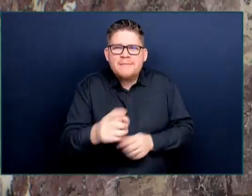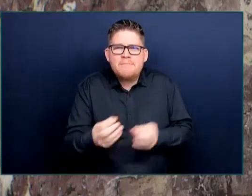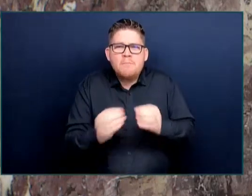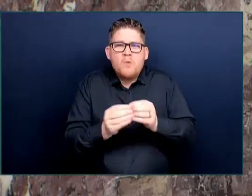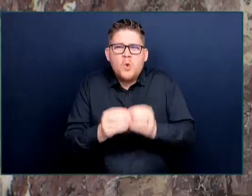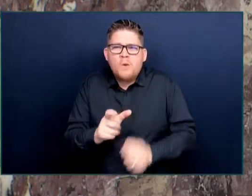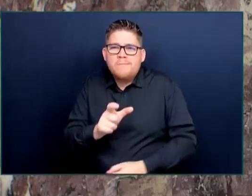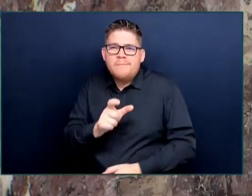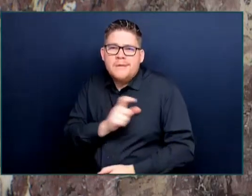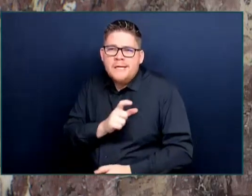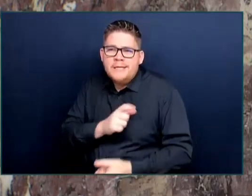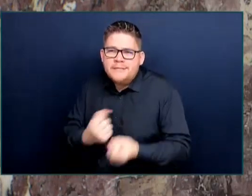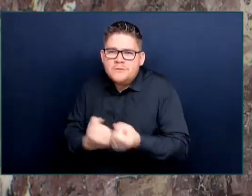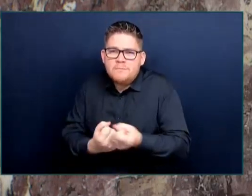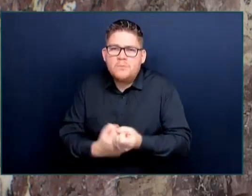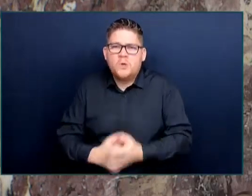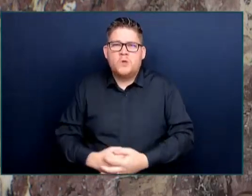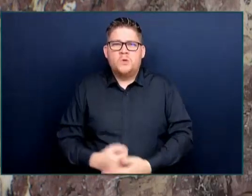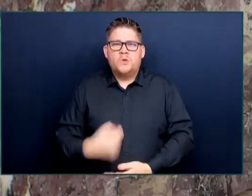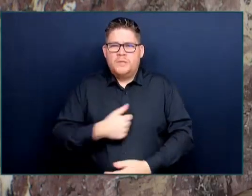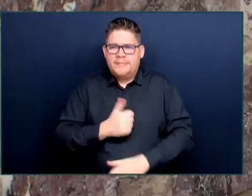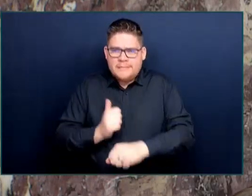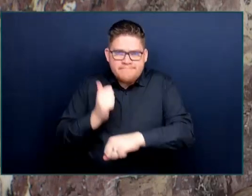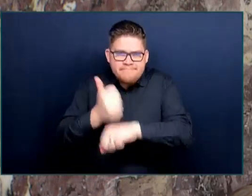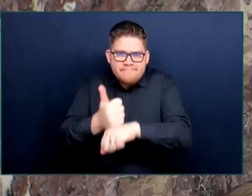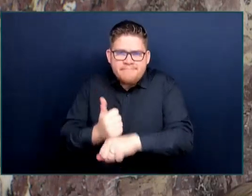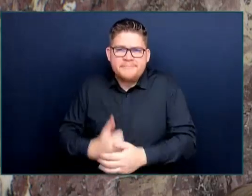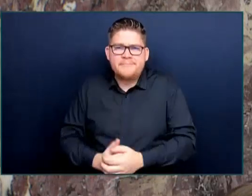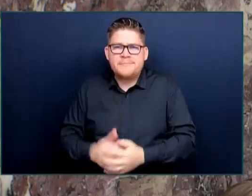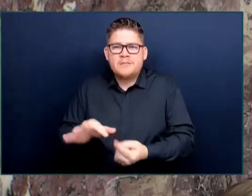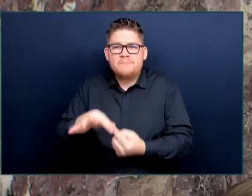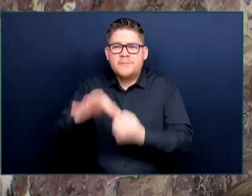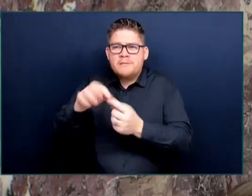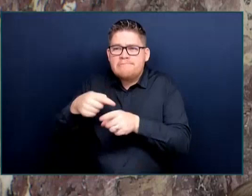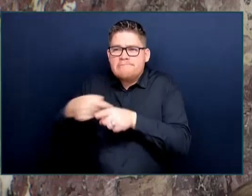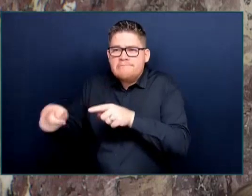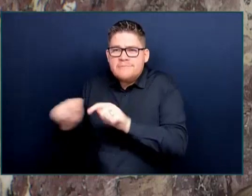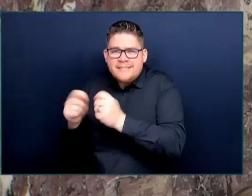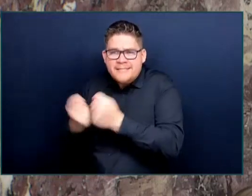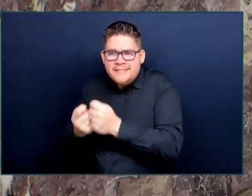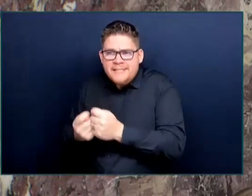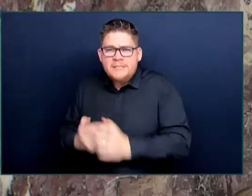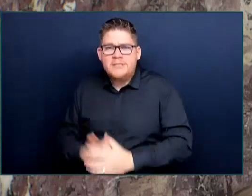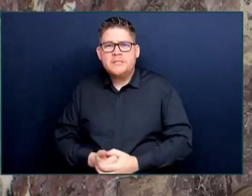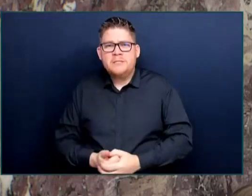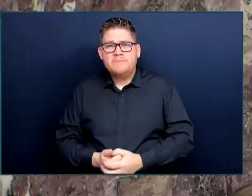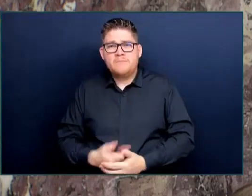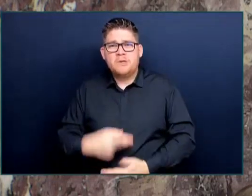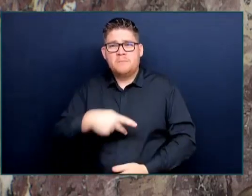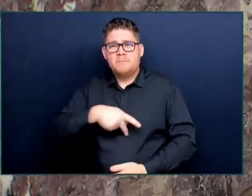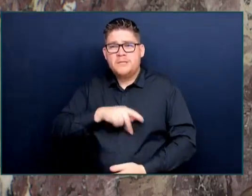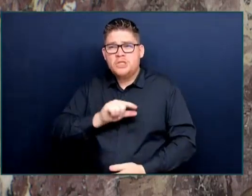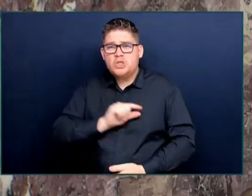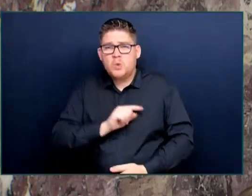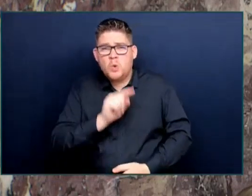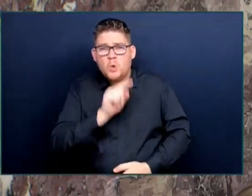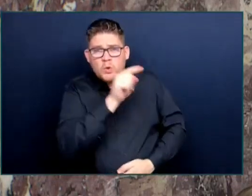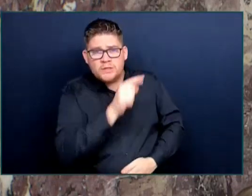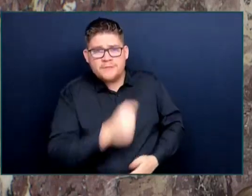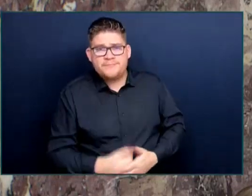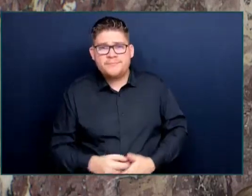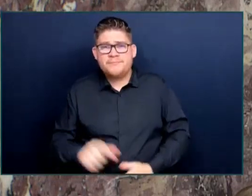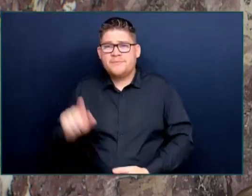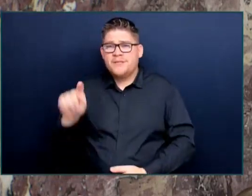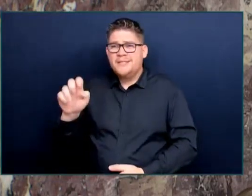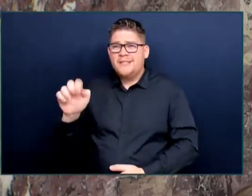Prince George, in Terrace, in Cavaliers to assist police in doing their job. That is why we have made the largest single investment in terms